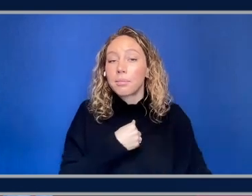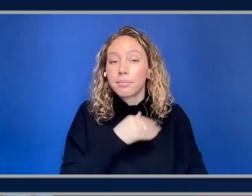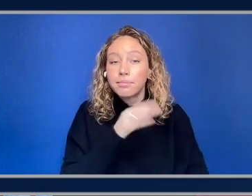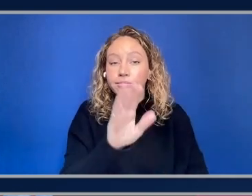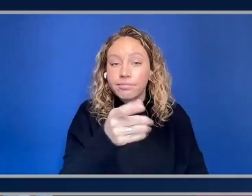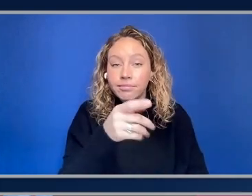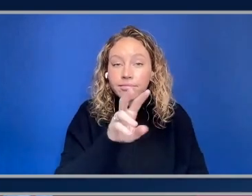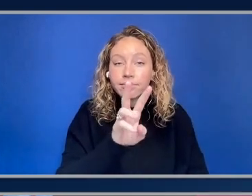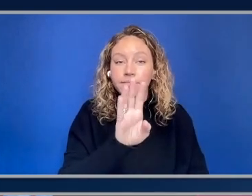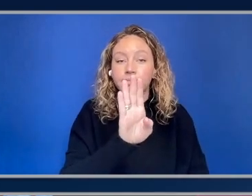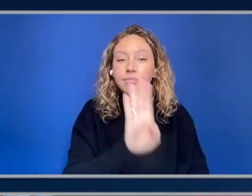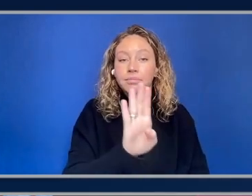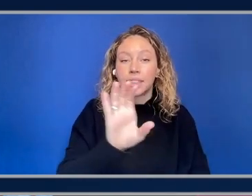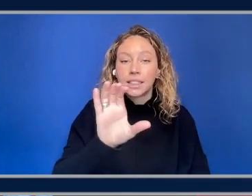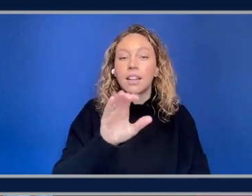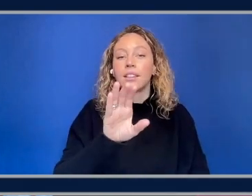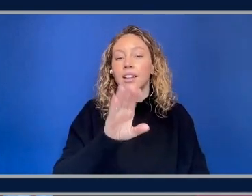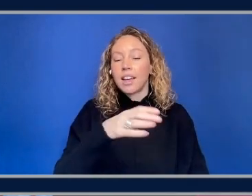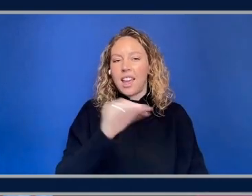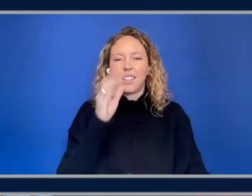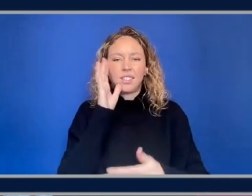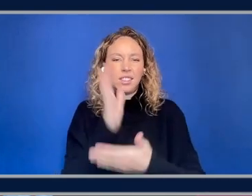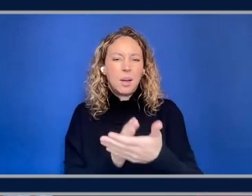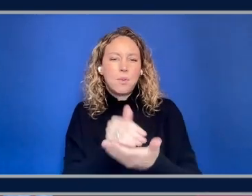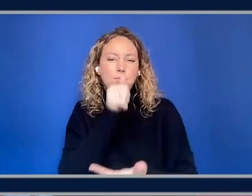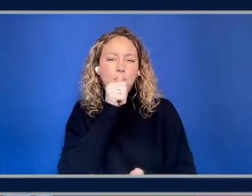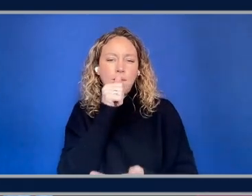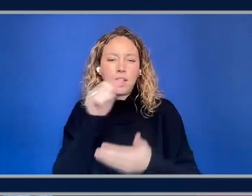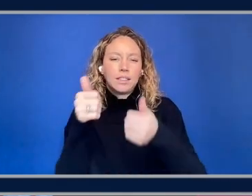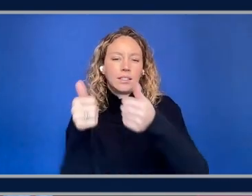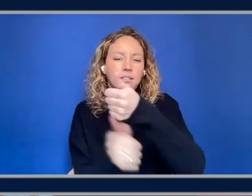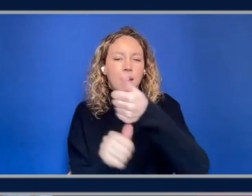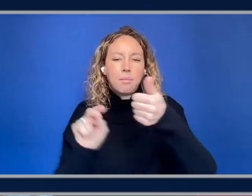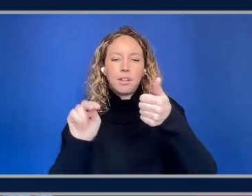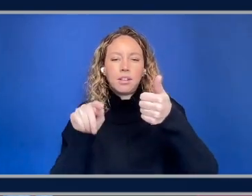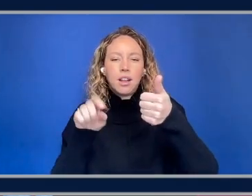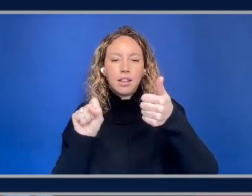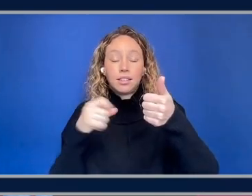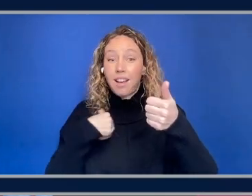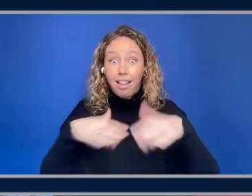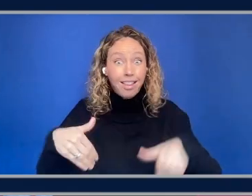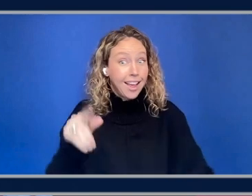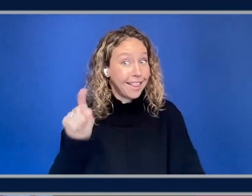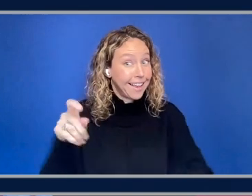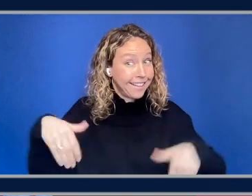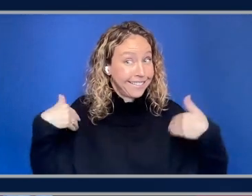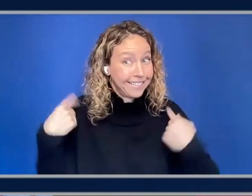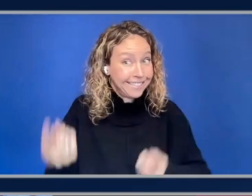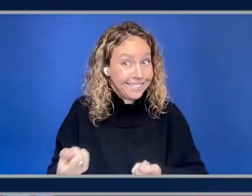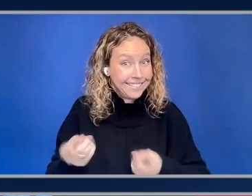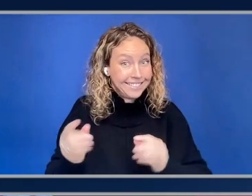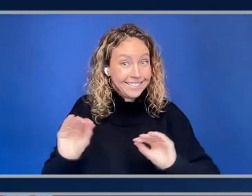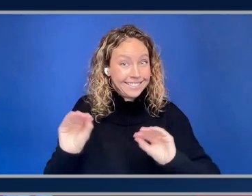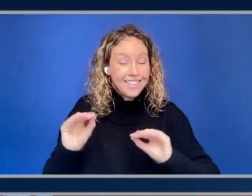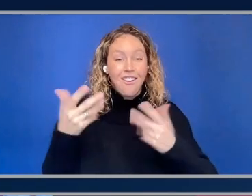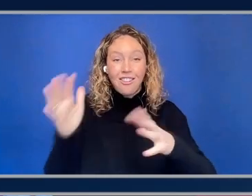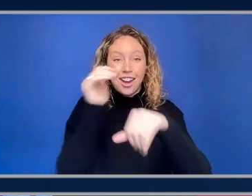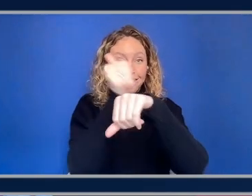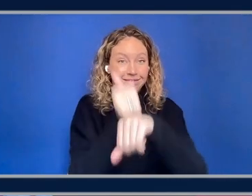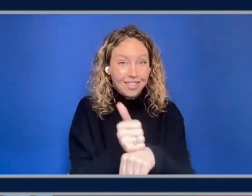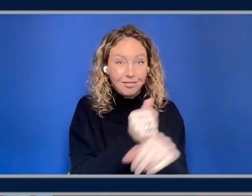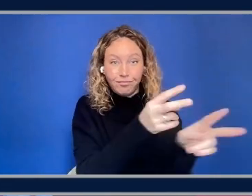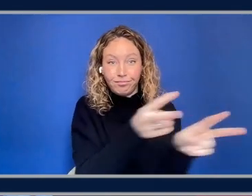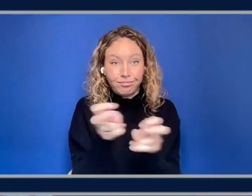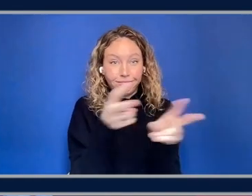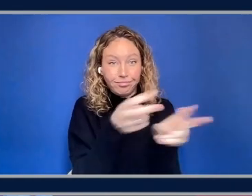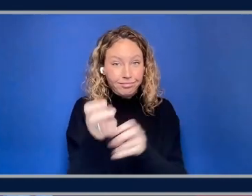and pick some private subnets in that VPC. And you notice I actually haven't had to click anything else yet. It's already pre-configured all that stuff. If I